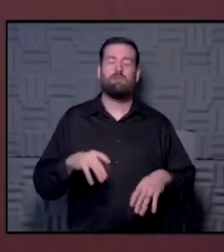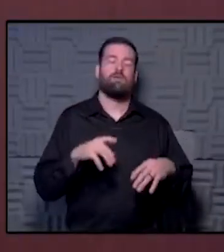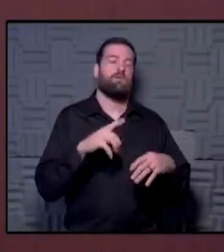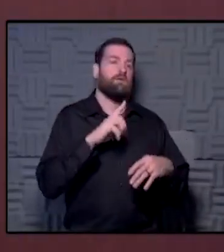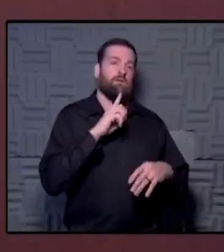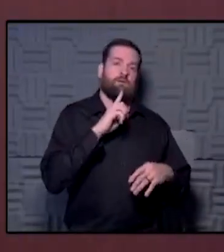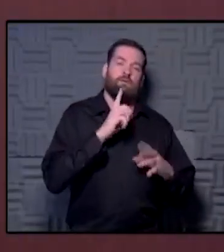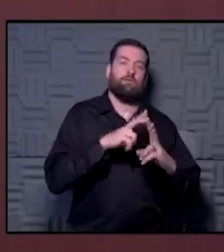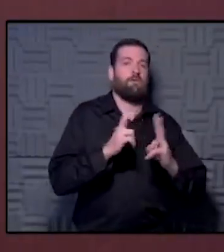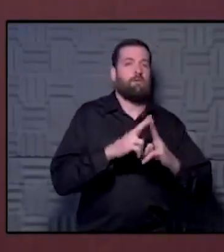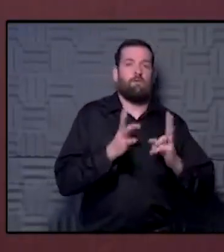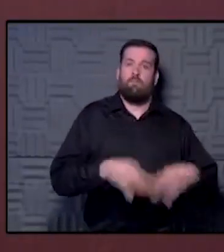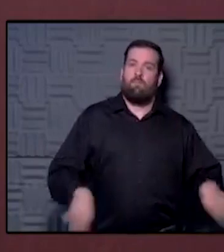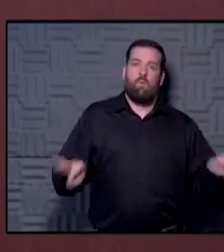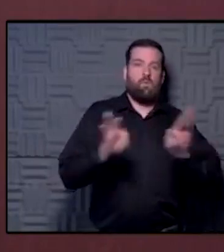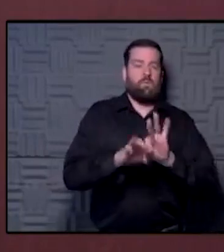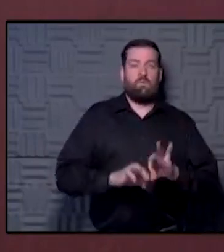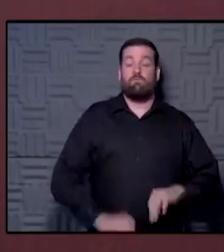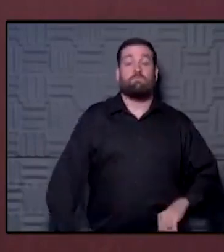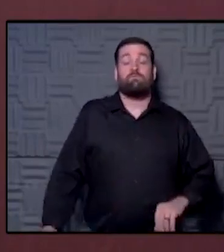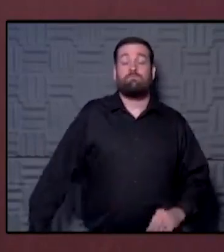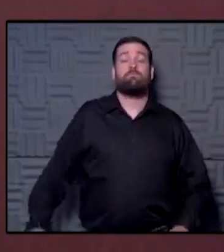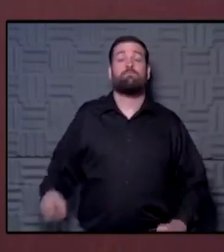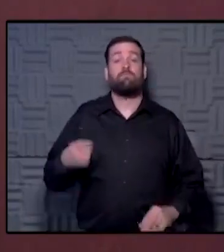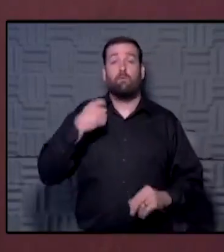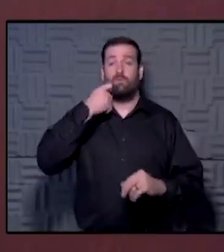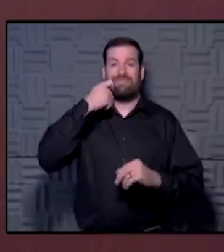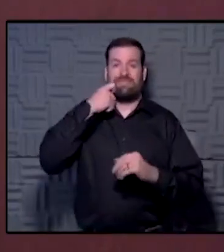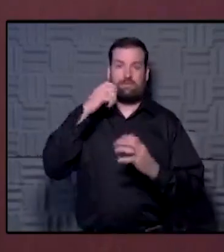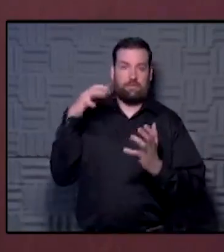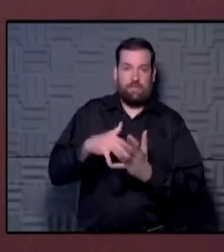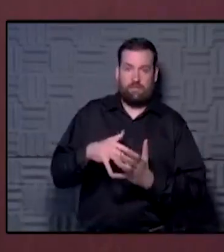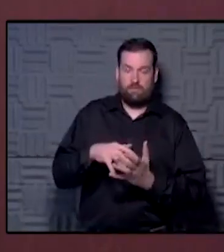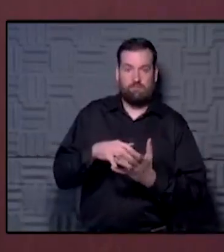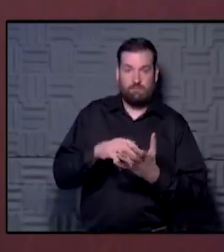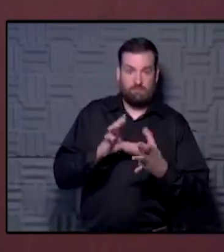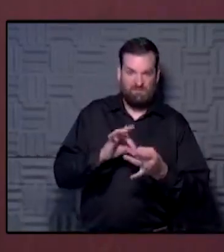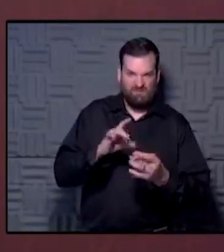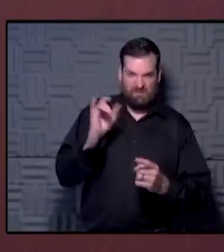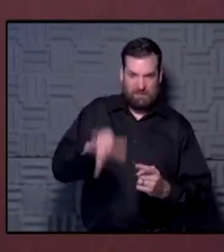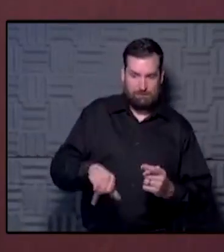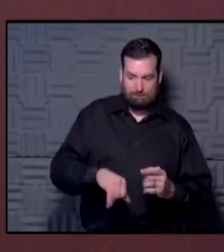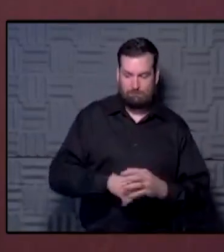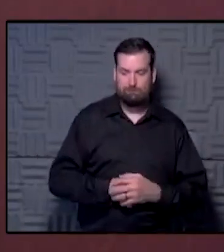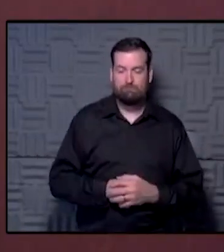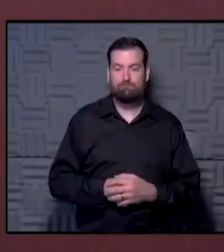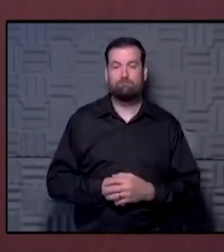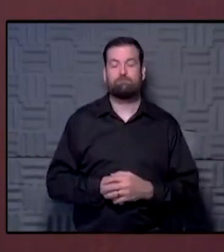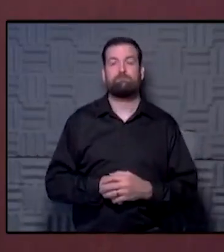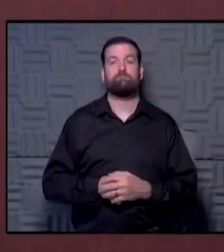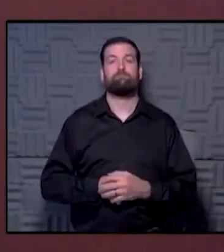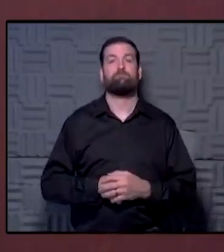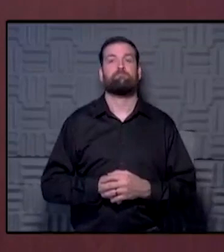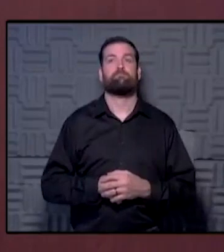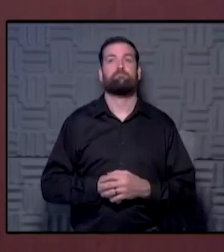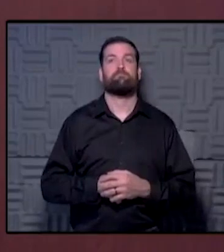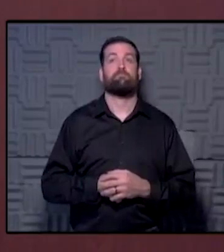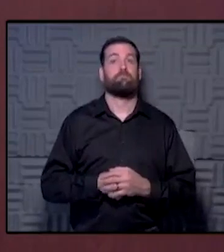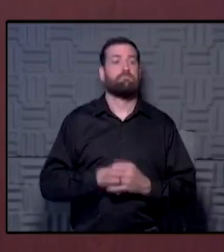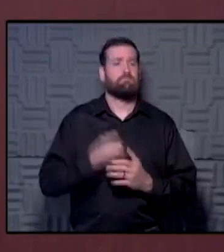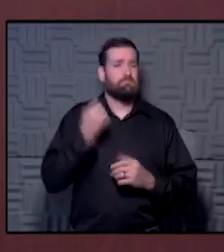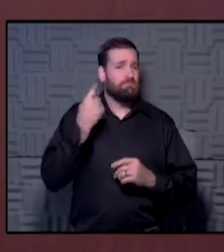important question. So, actually, there was a recent study that actually directly addressed that. So, because of